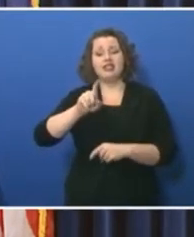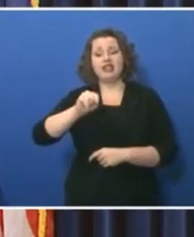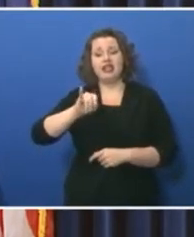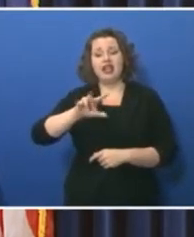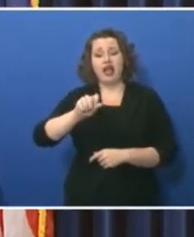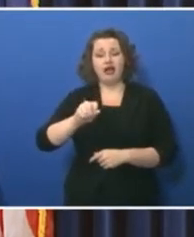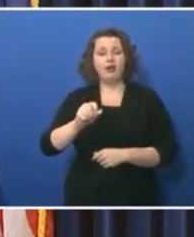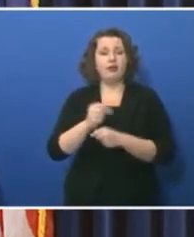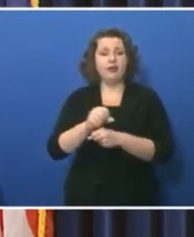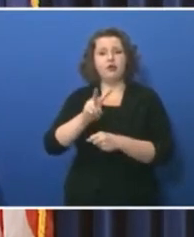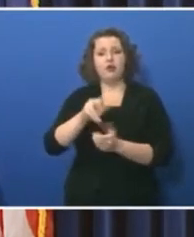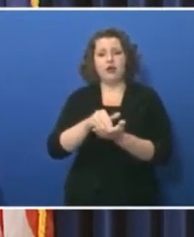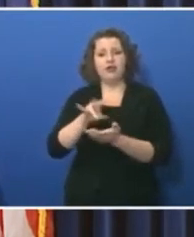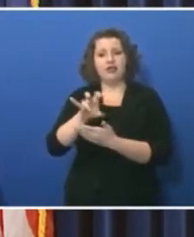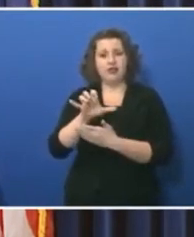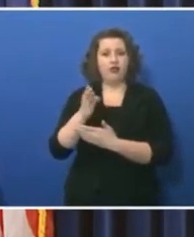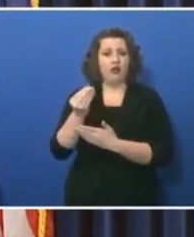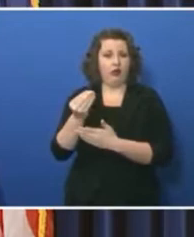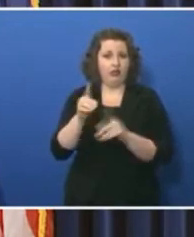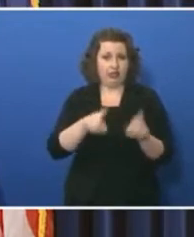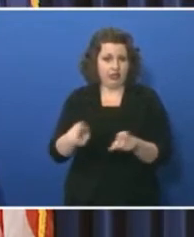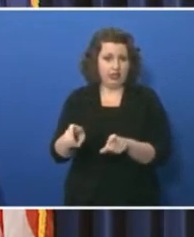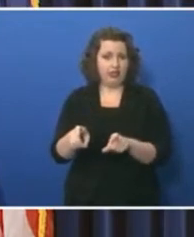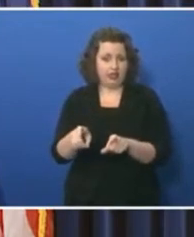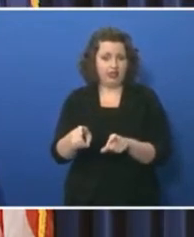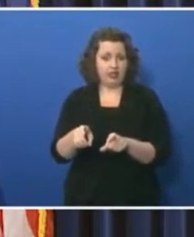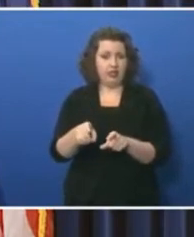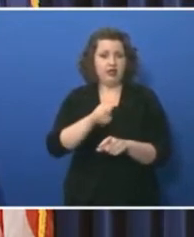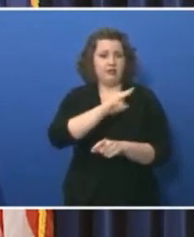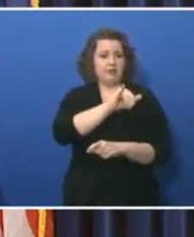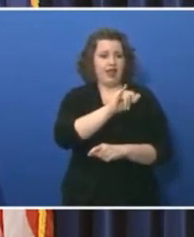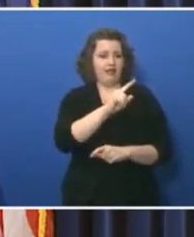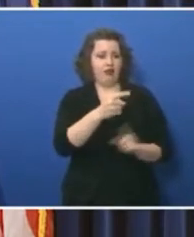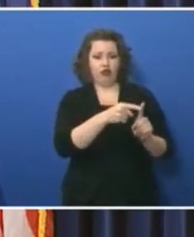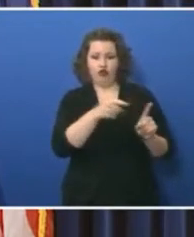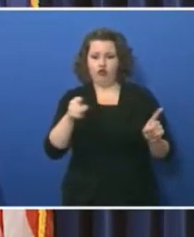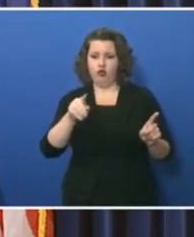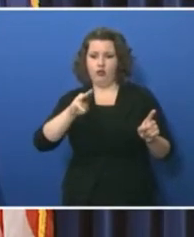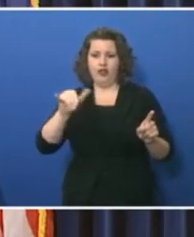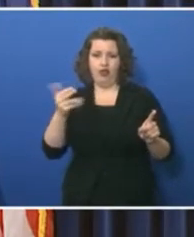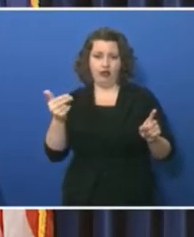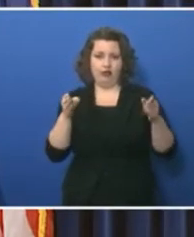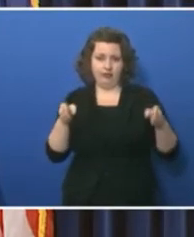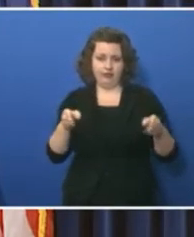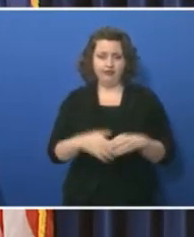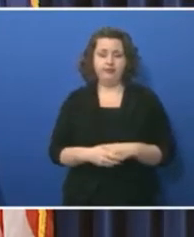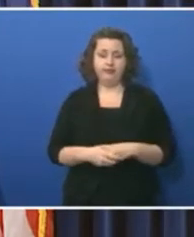,714 tests from May 1st to May 13th.